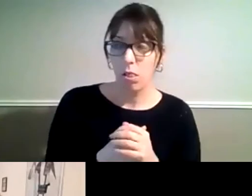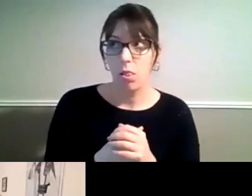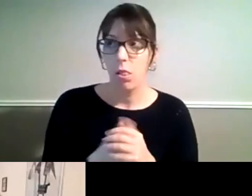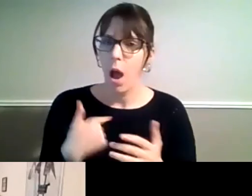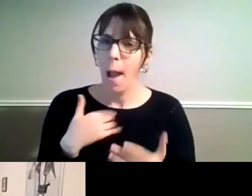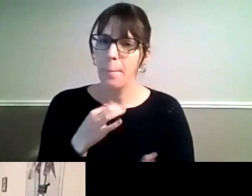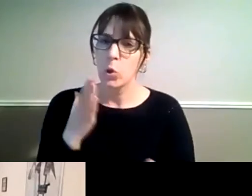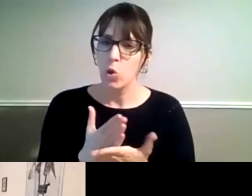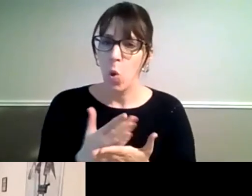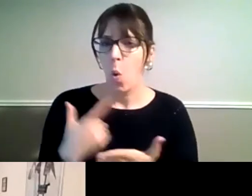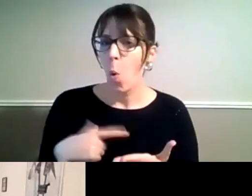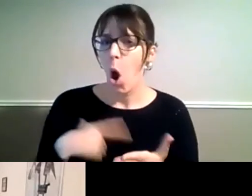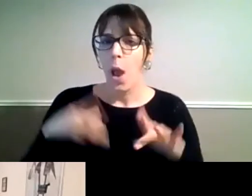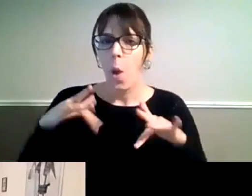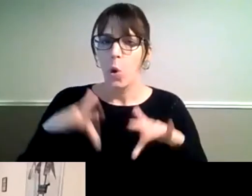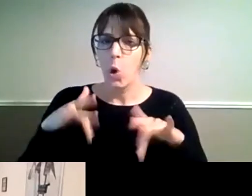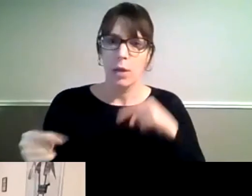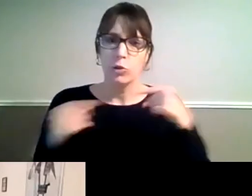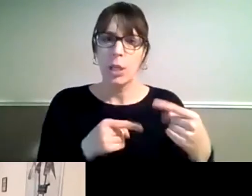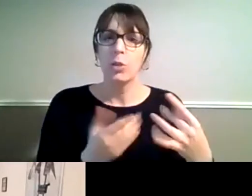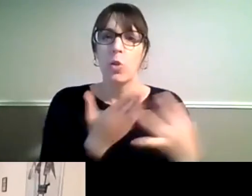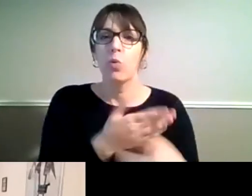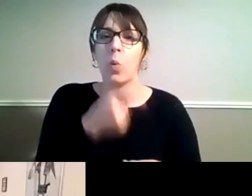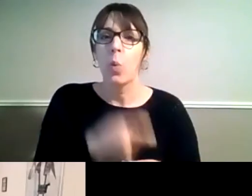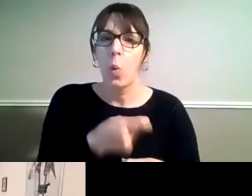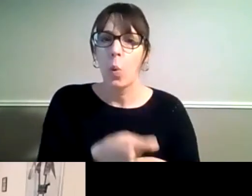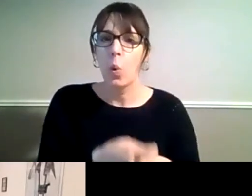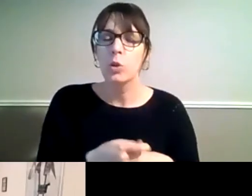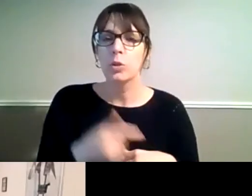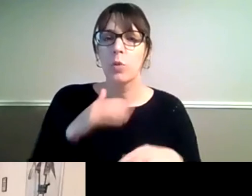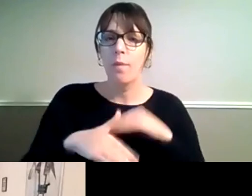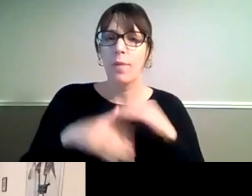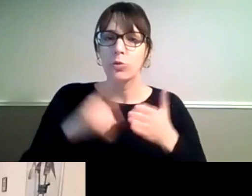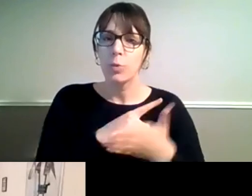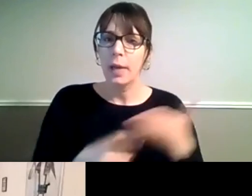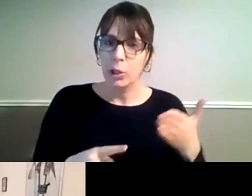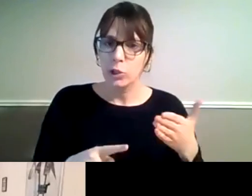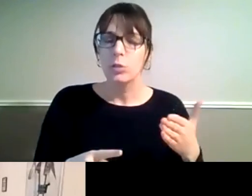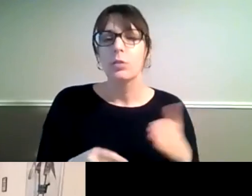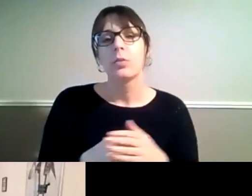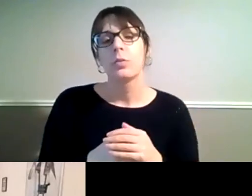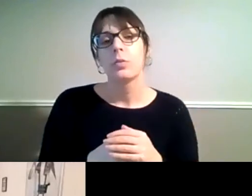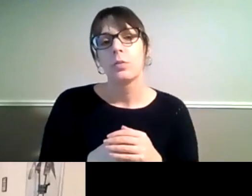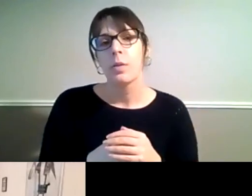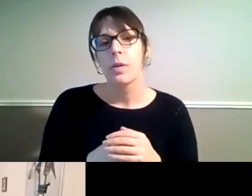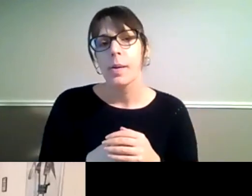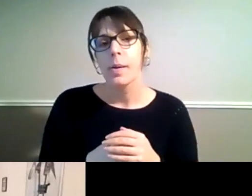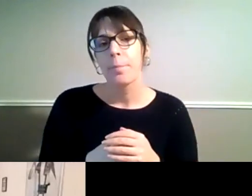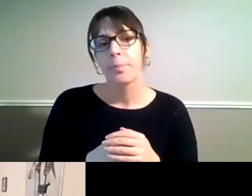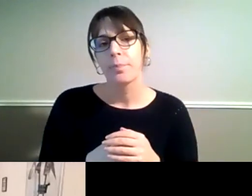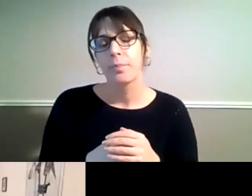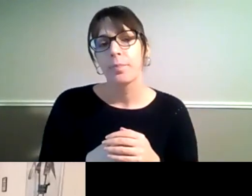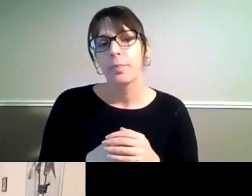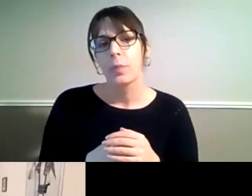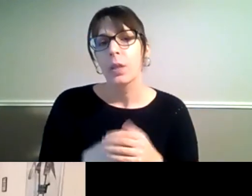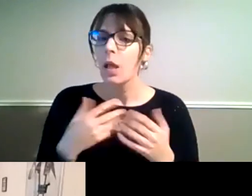sure why there's been a number of cases of discrimination against people with disabilities taken